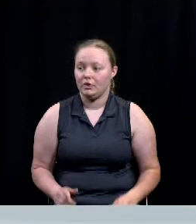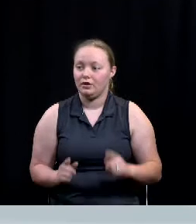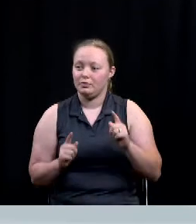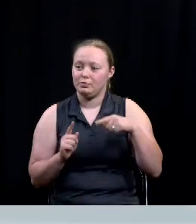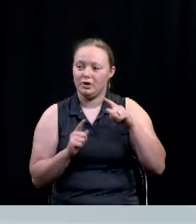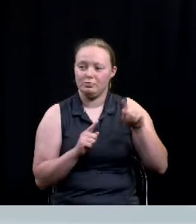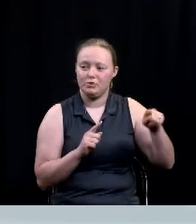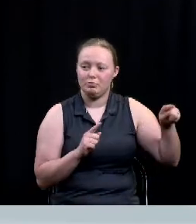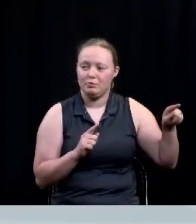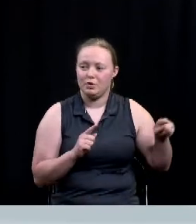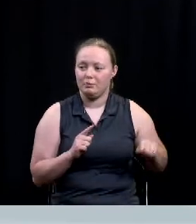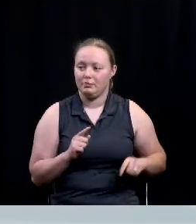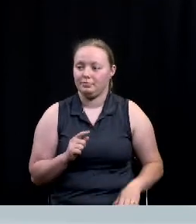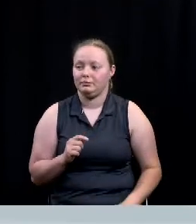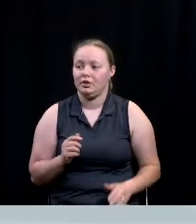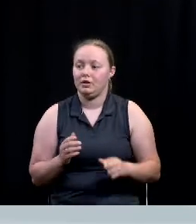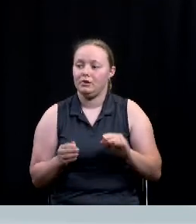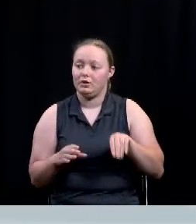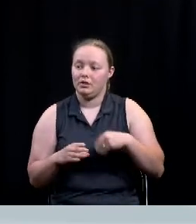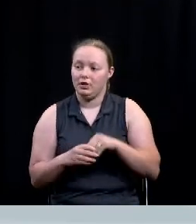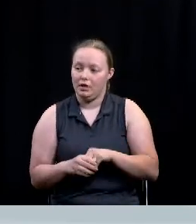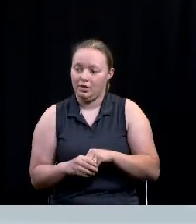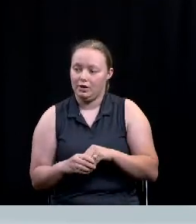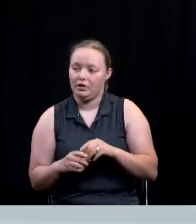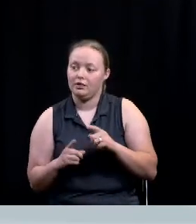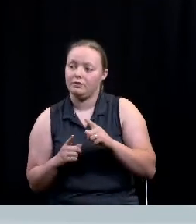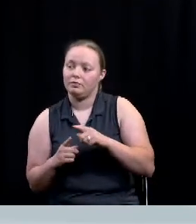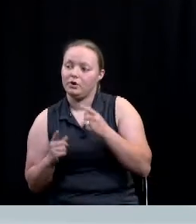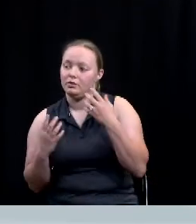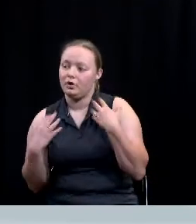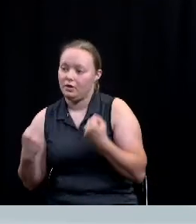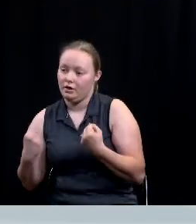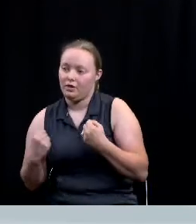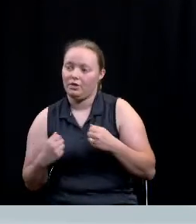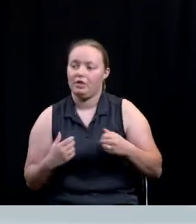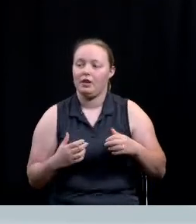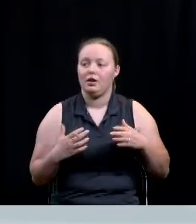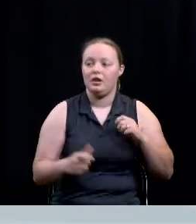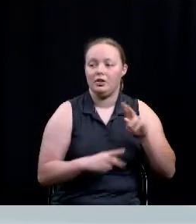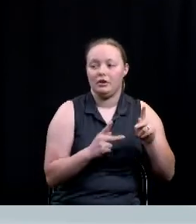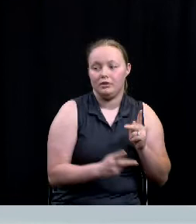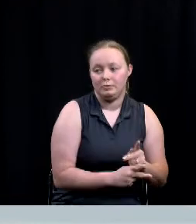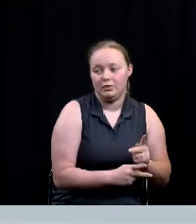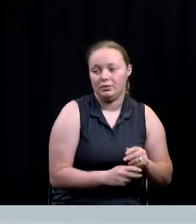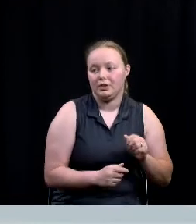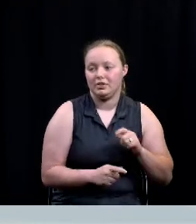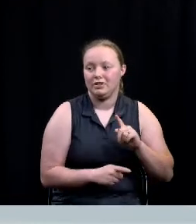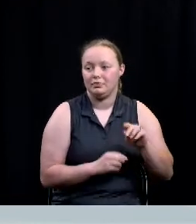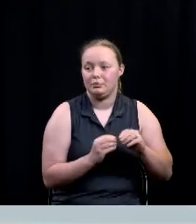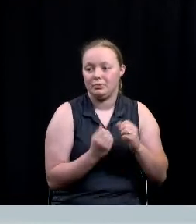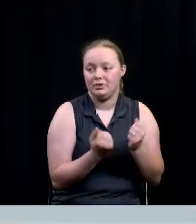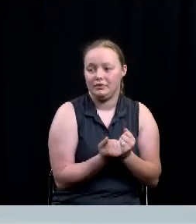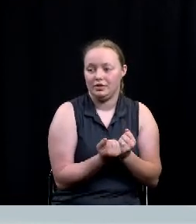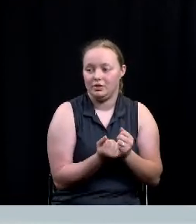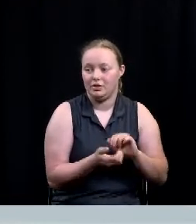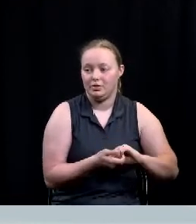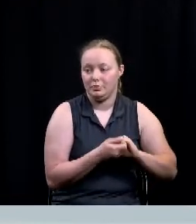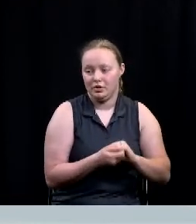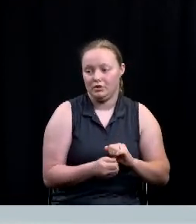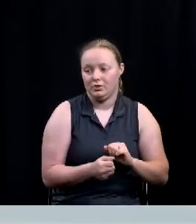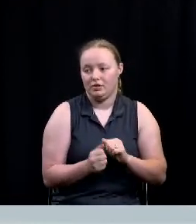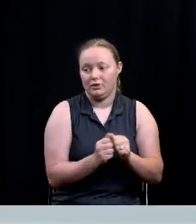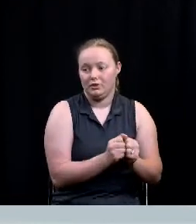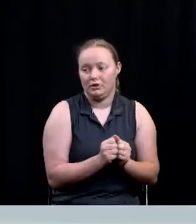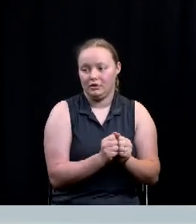authority health care providers local government and philanthropic foundations committed to aligning their resources to address mental health and